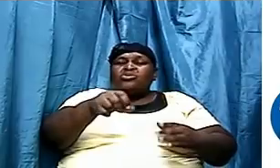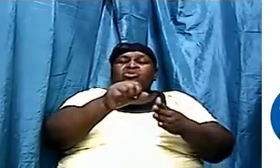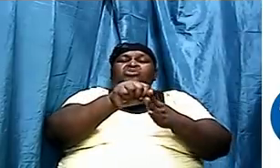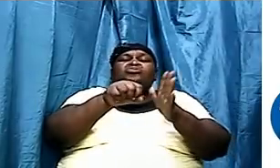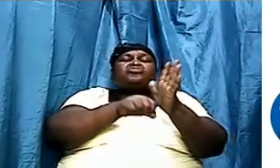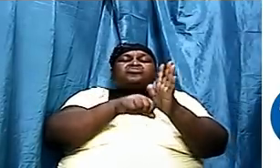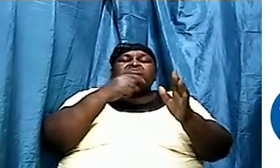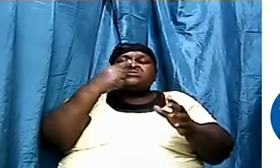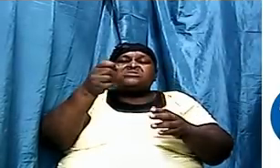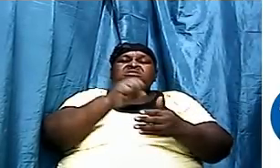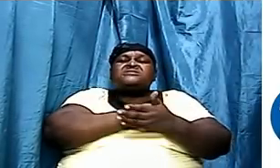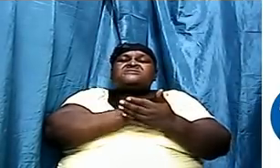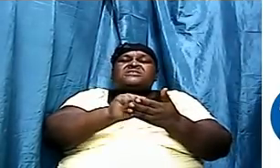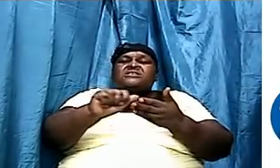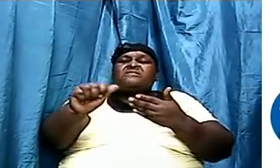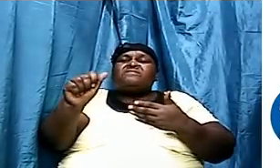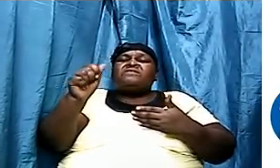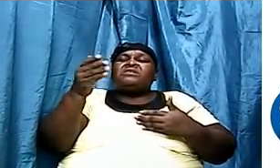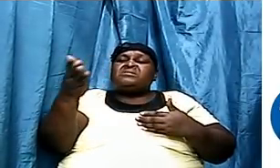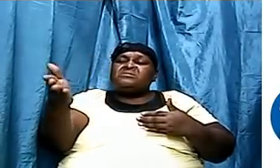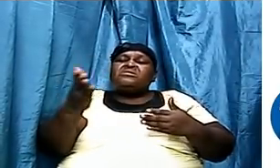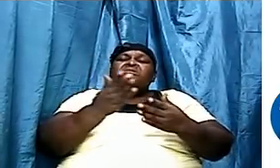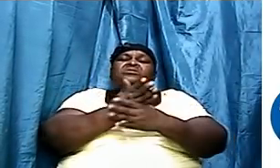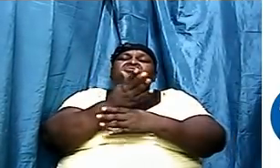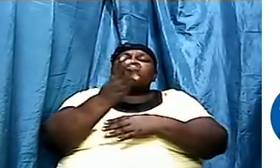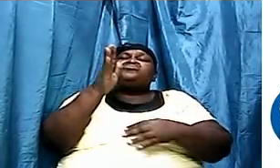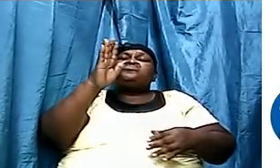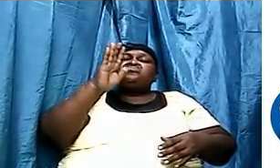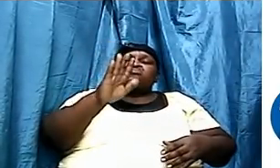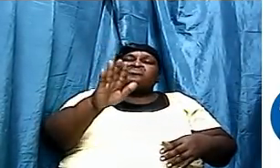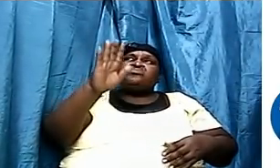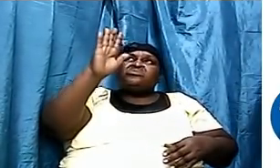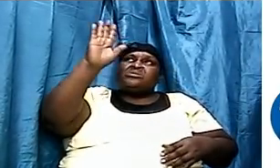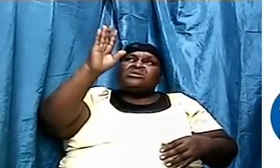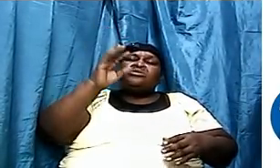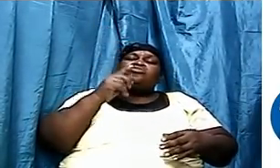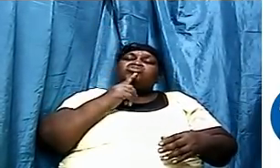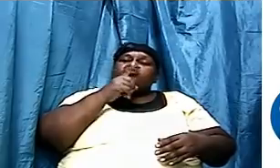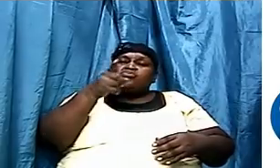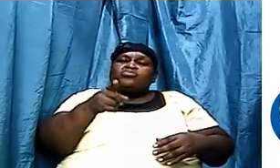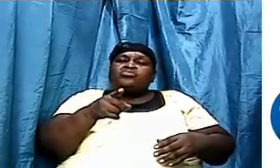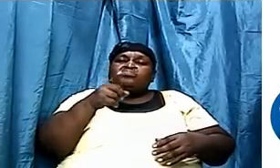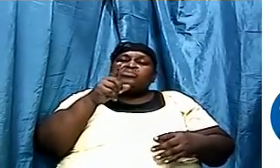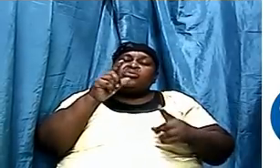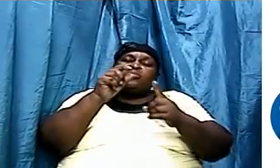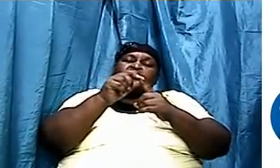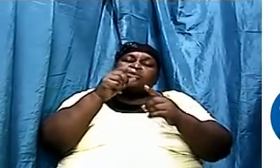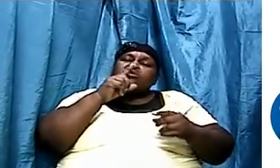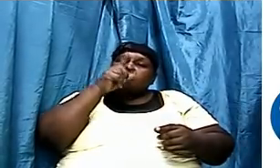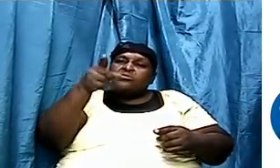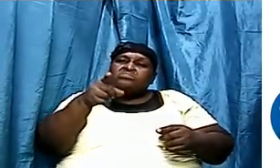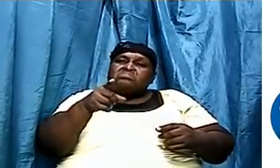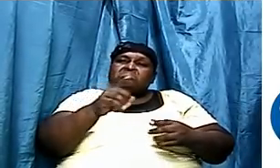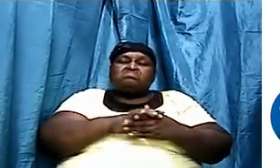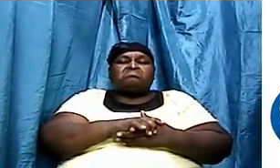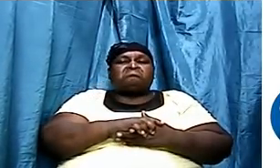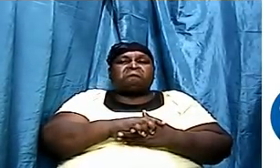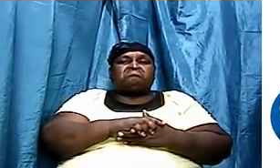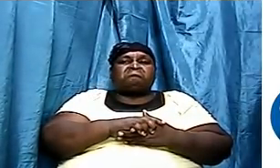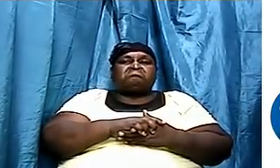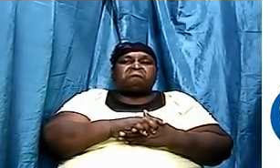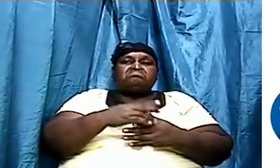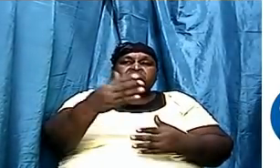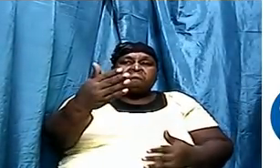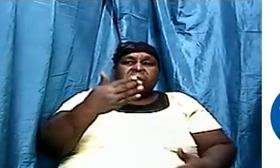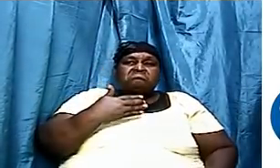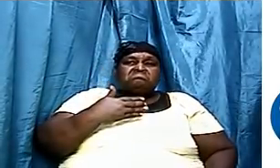thy truth. Thy word is true. St. John 17, 17. Now, before the 1800s, as you can see